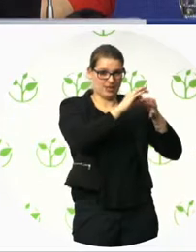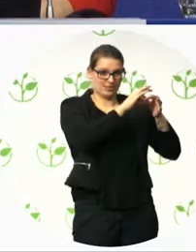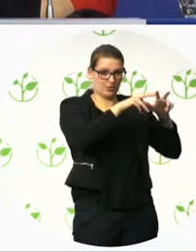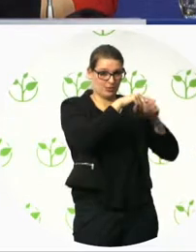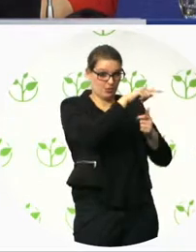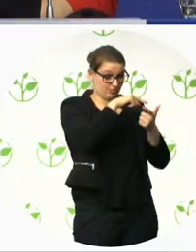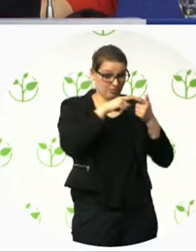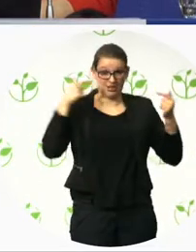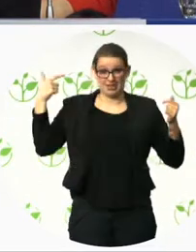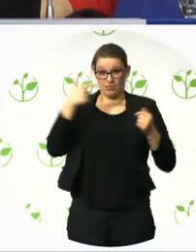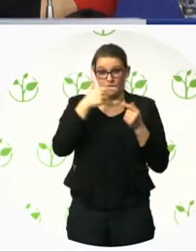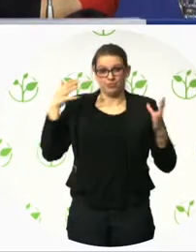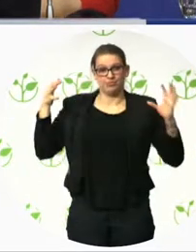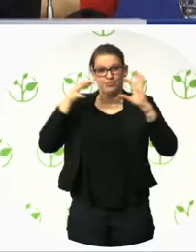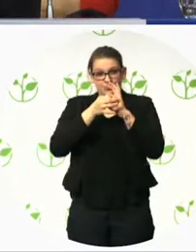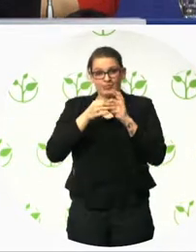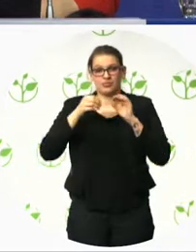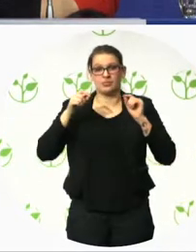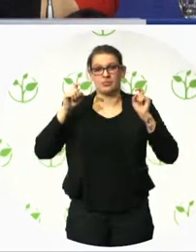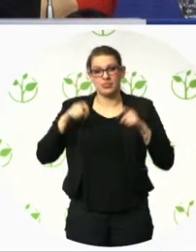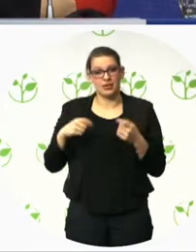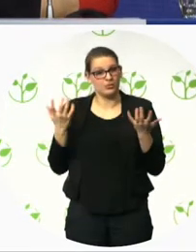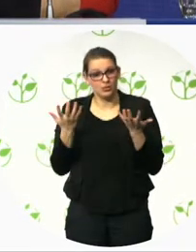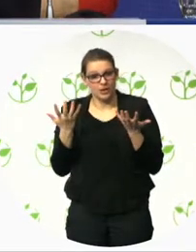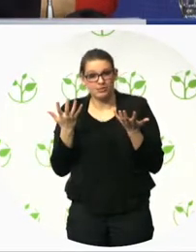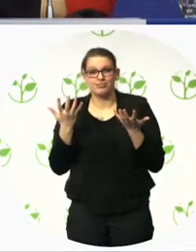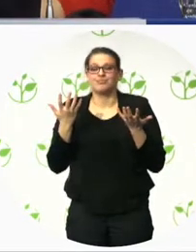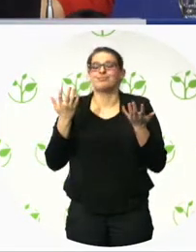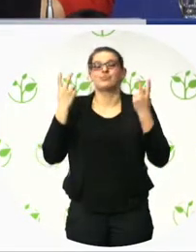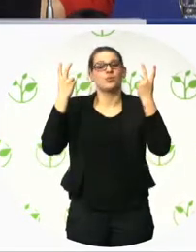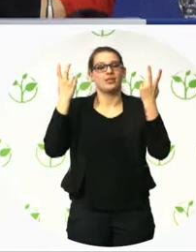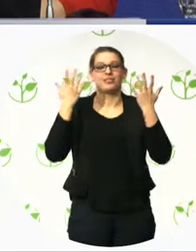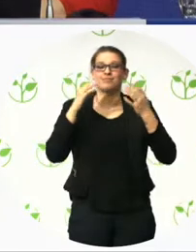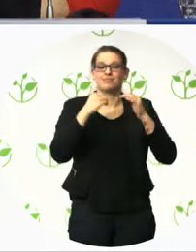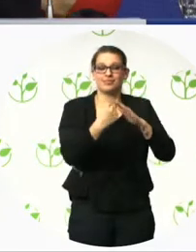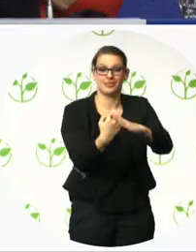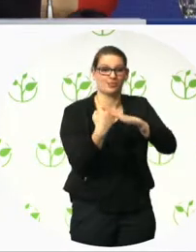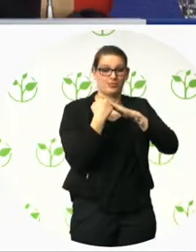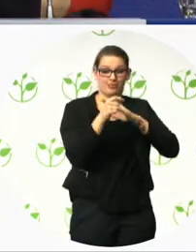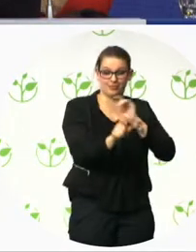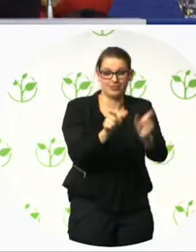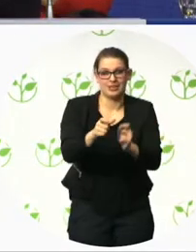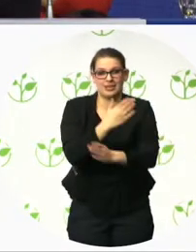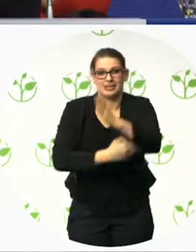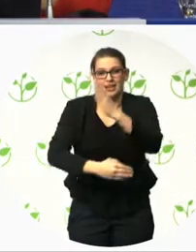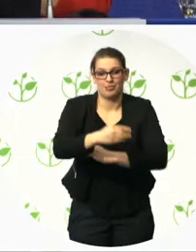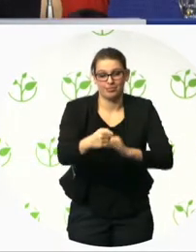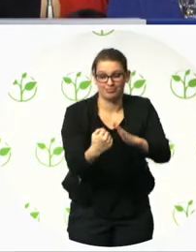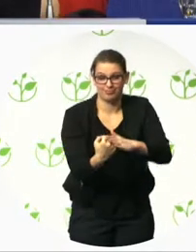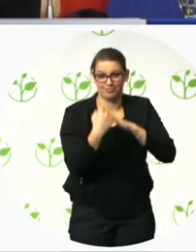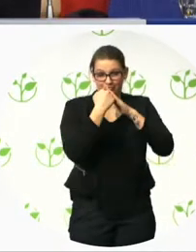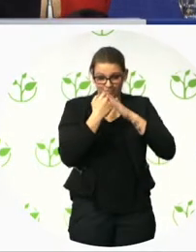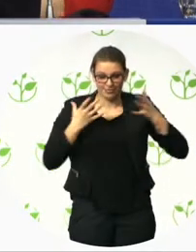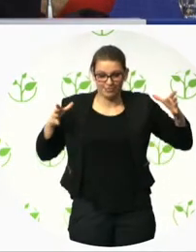strategies are followed. You have to have DPOs and Council on Disabilities who really are